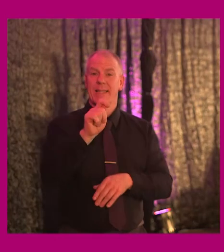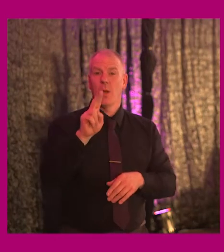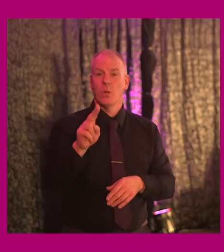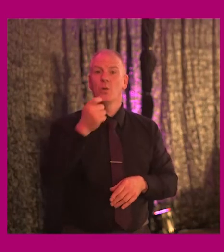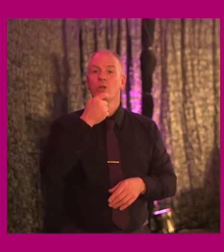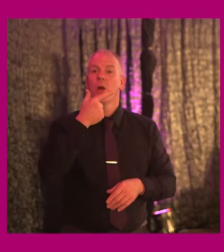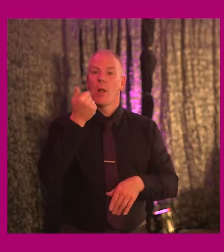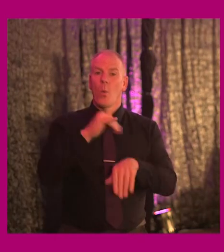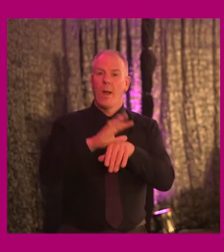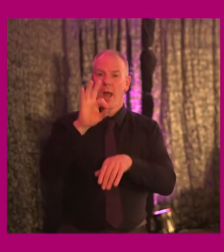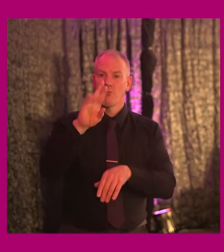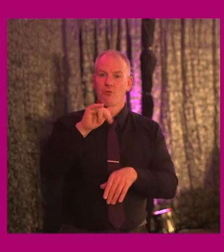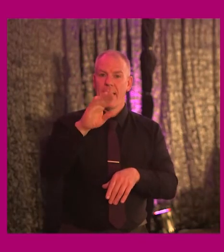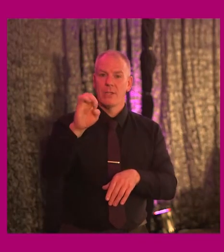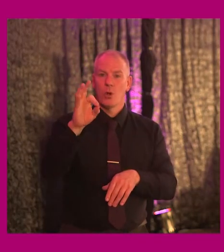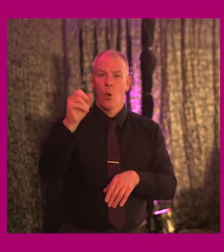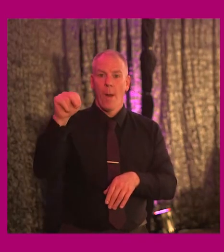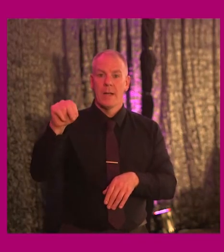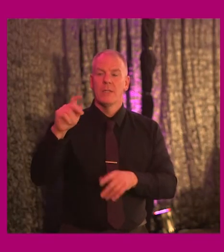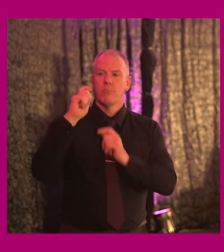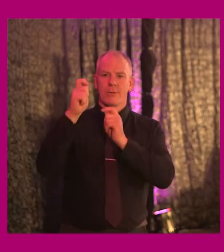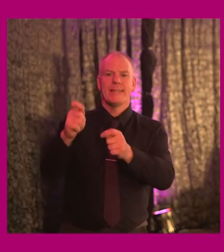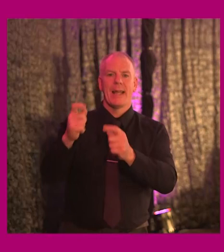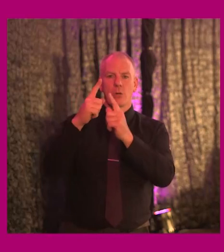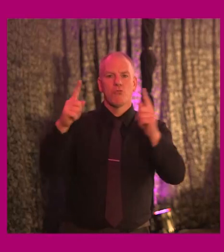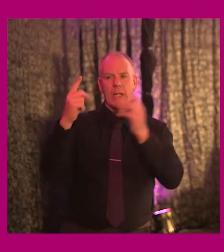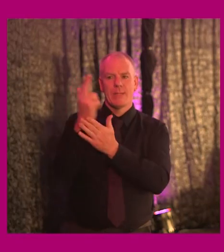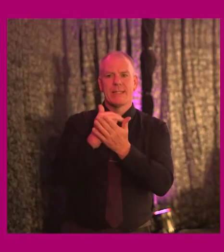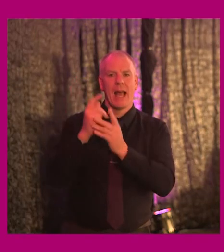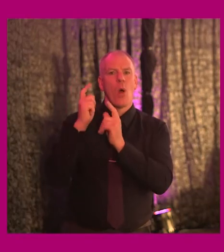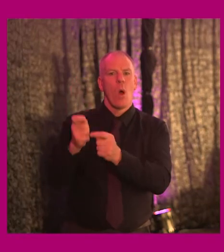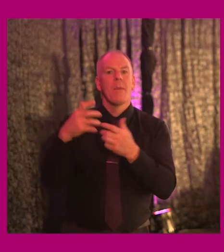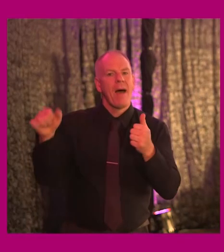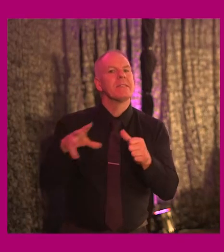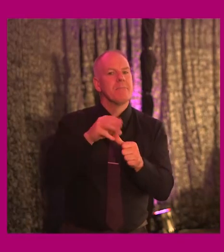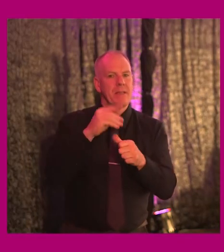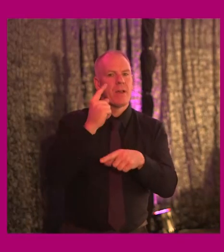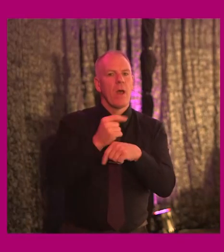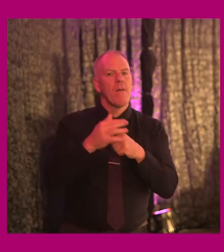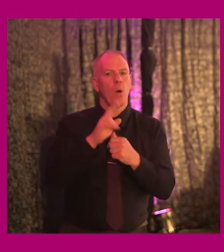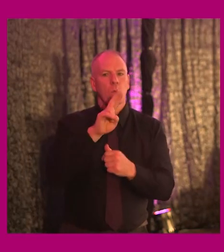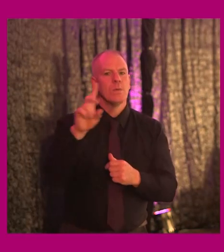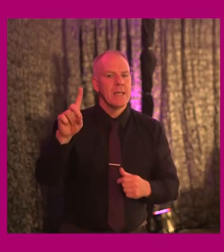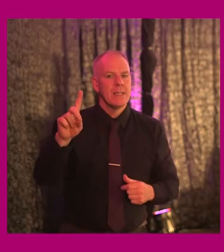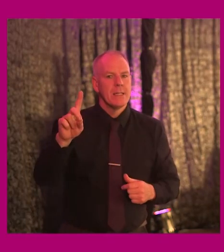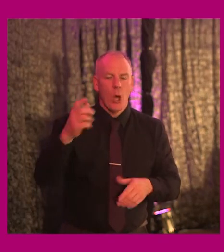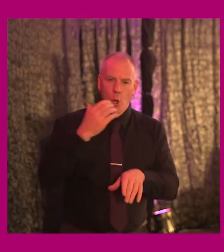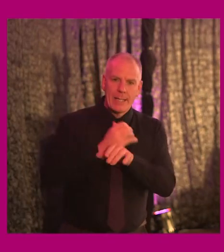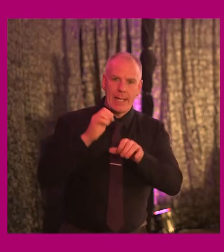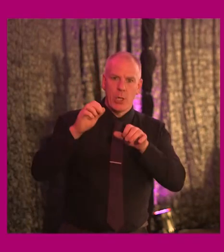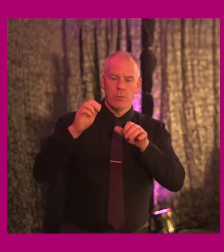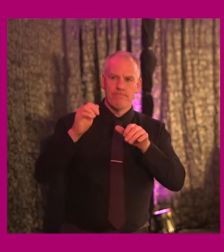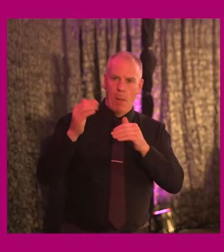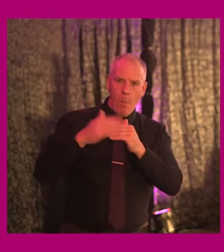and Grange-Gorman to present the Graduate Design Awards and we have a specific award in Universal Design so that we can continue to raise the